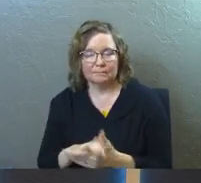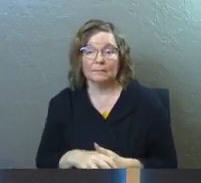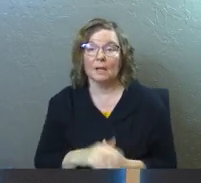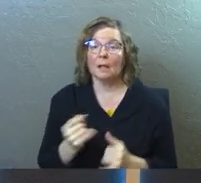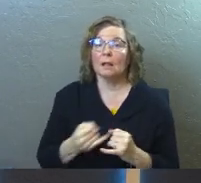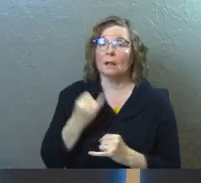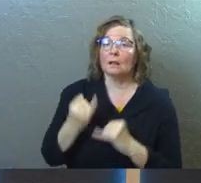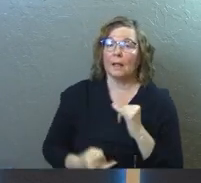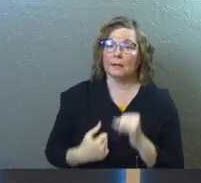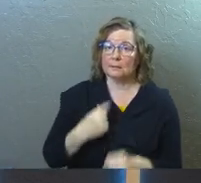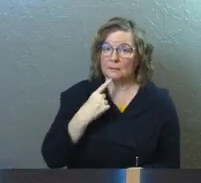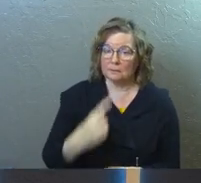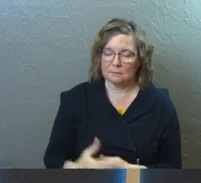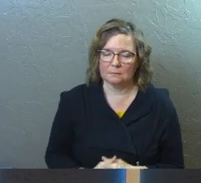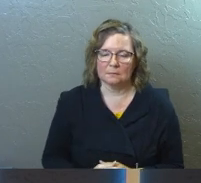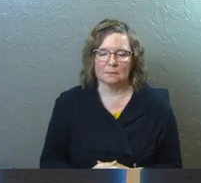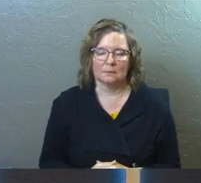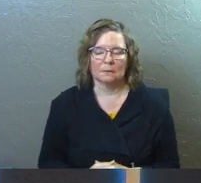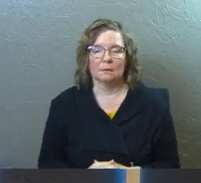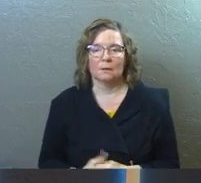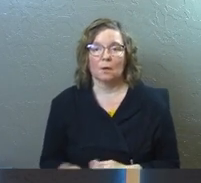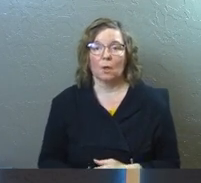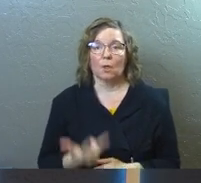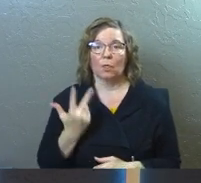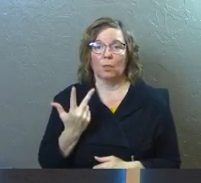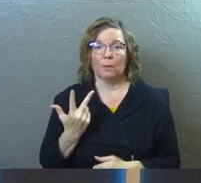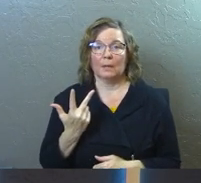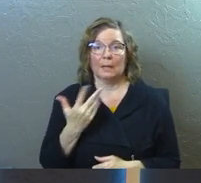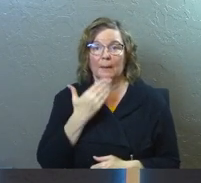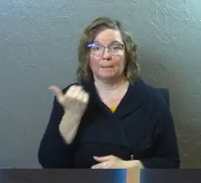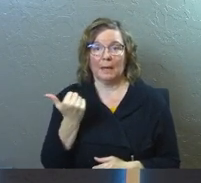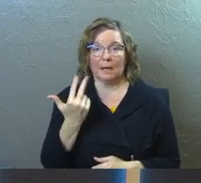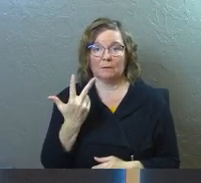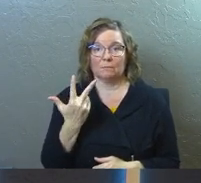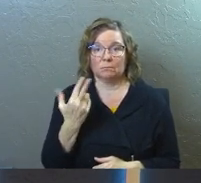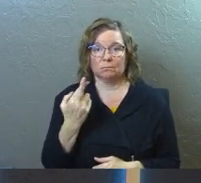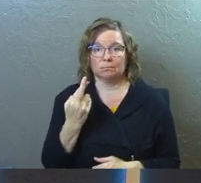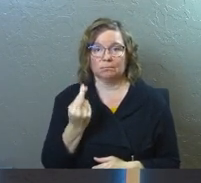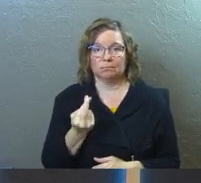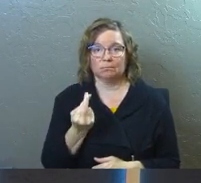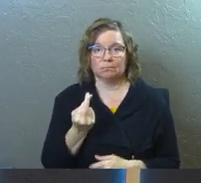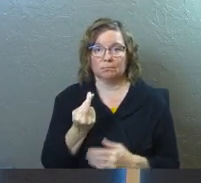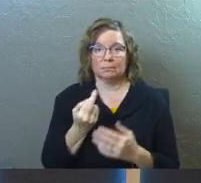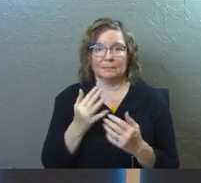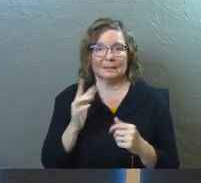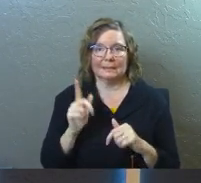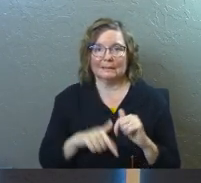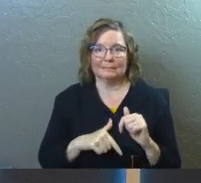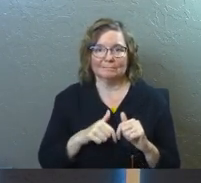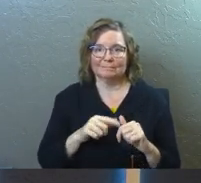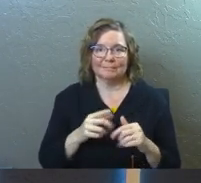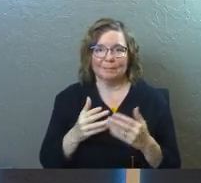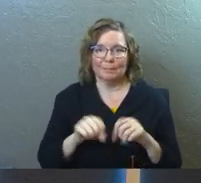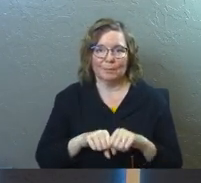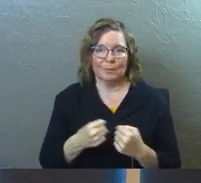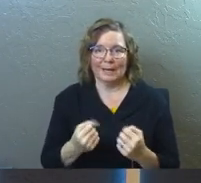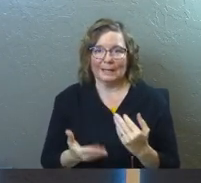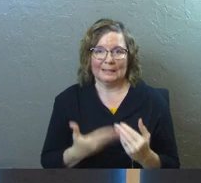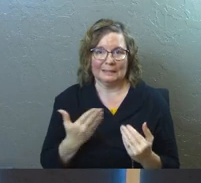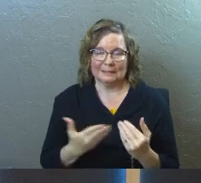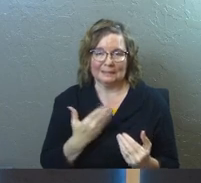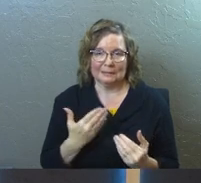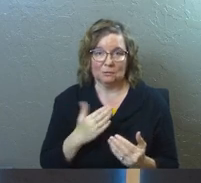The last thing it says, three are even better for a triple braided cord is not easily broken. Christ at the center.